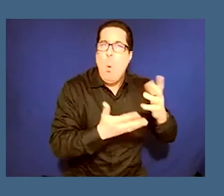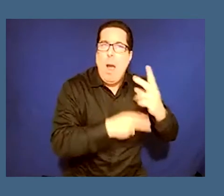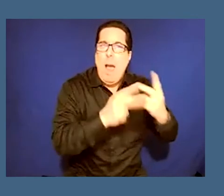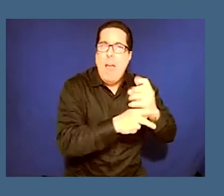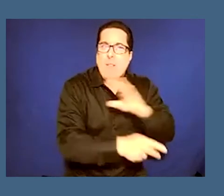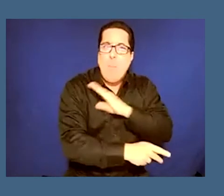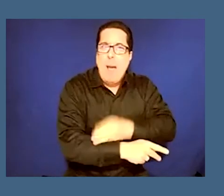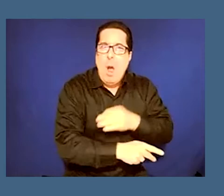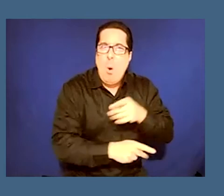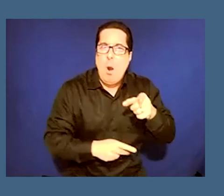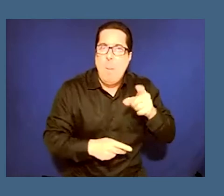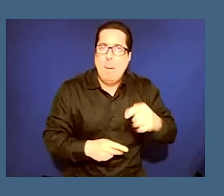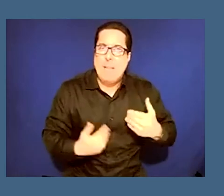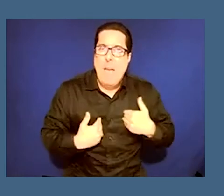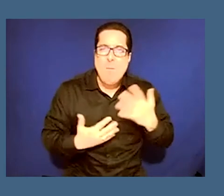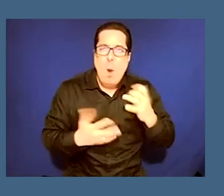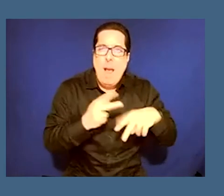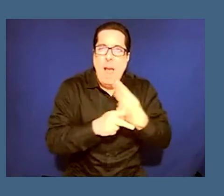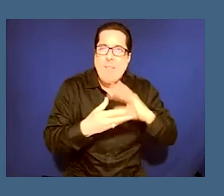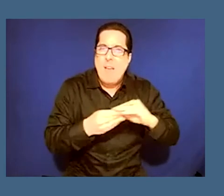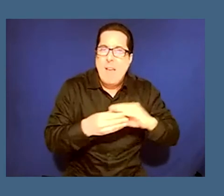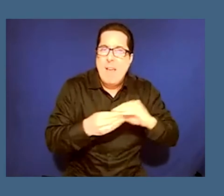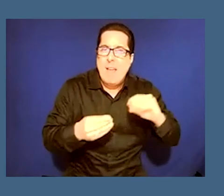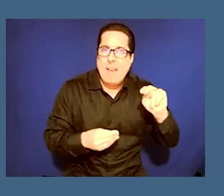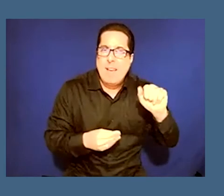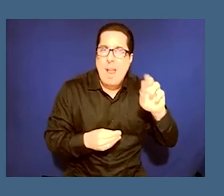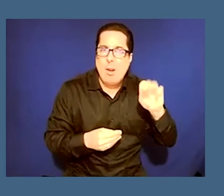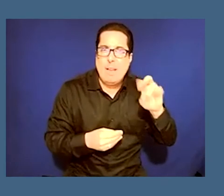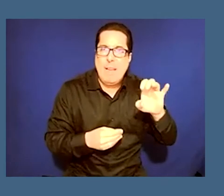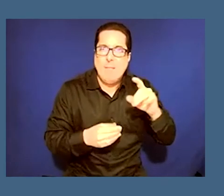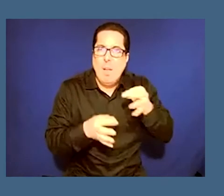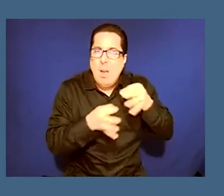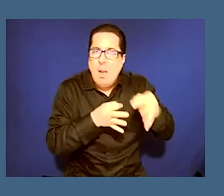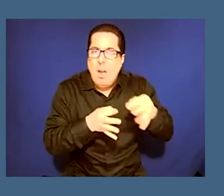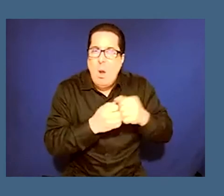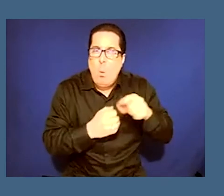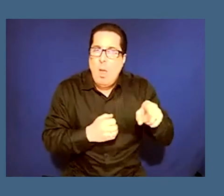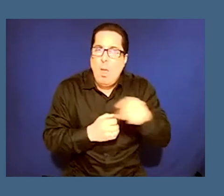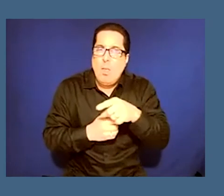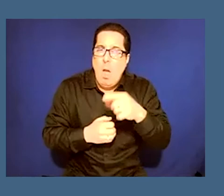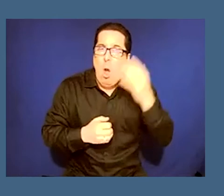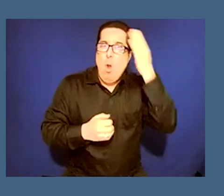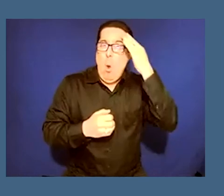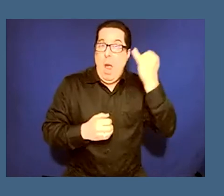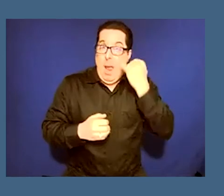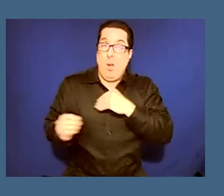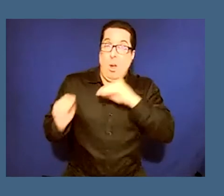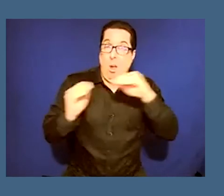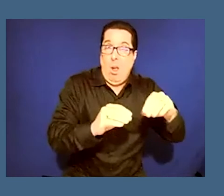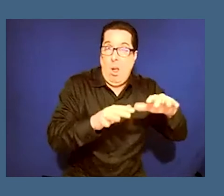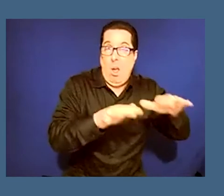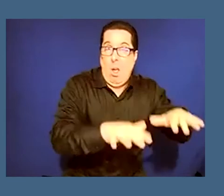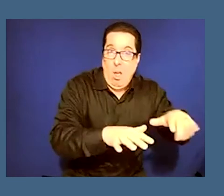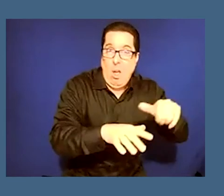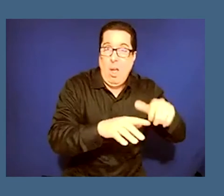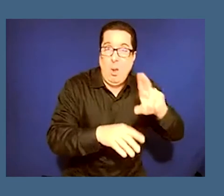narratives they told what they shared knowing that their children would be sold off like what do you say when you are a